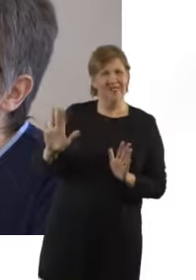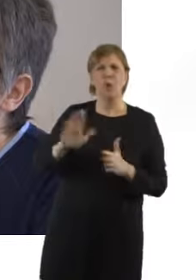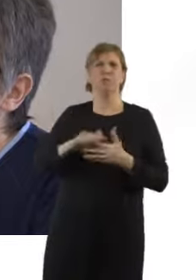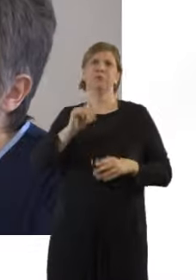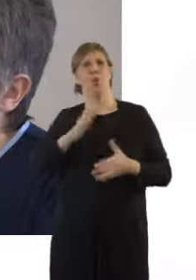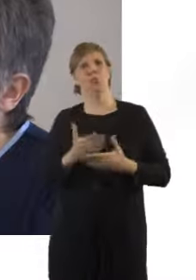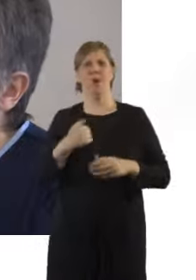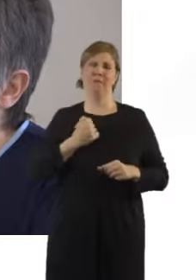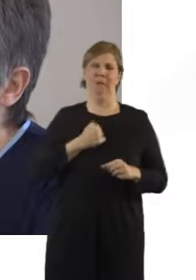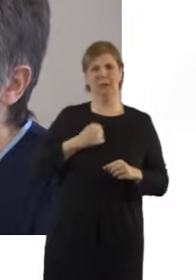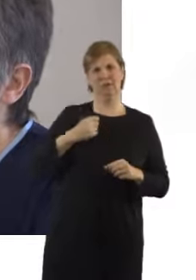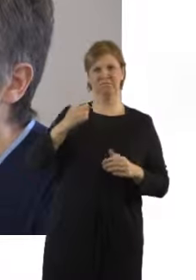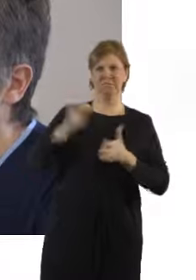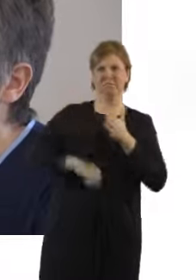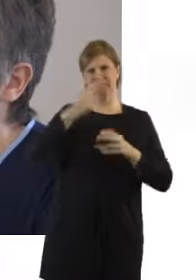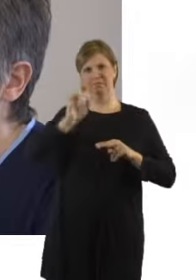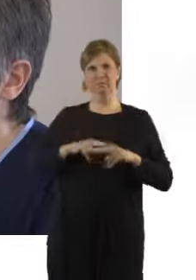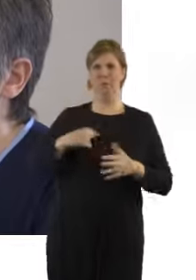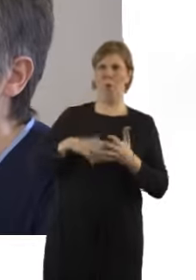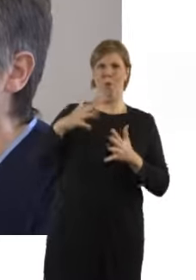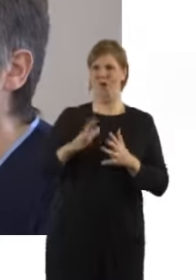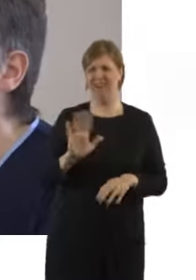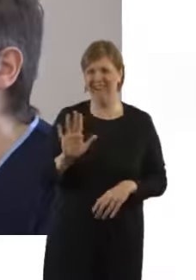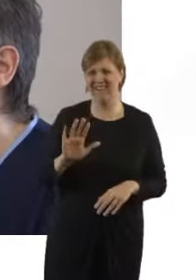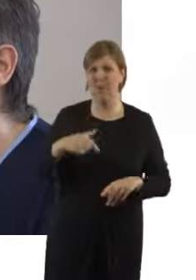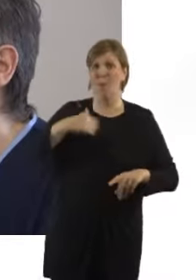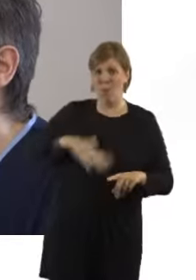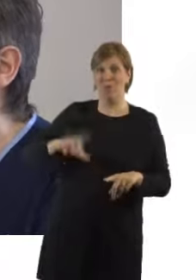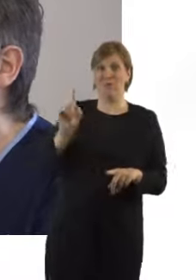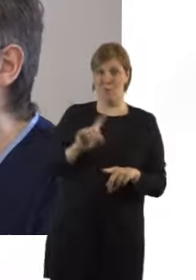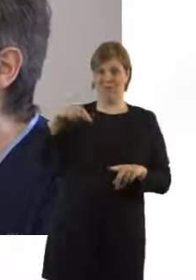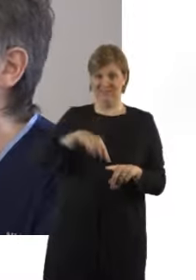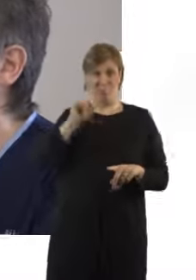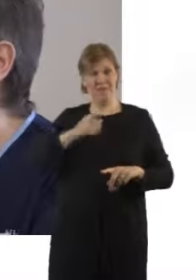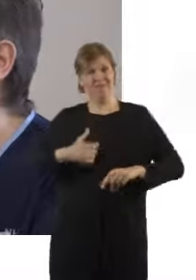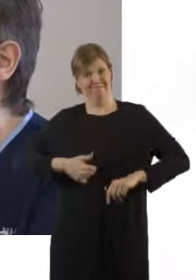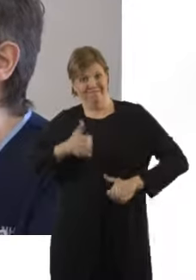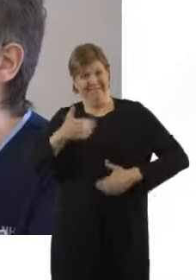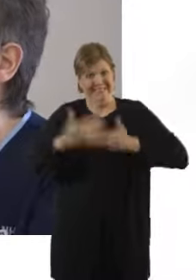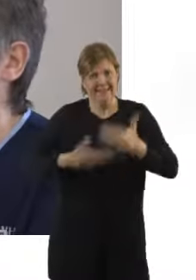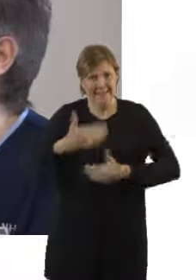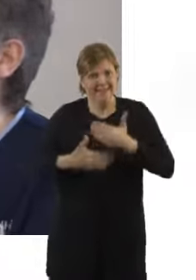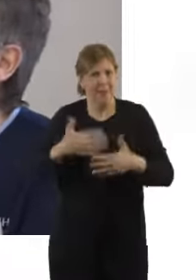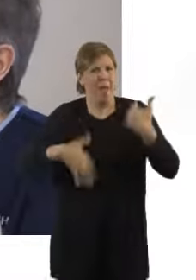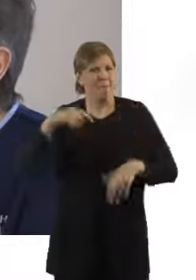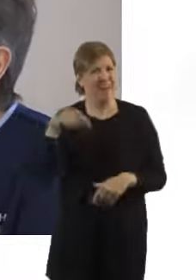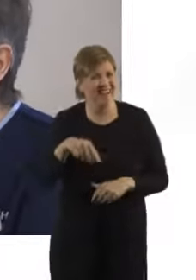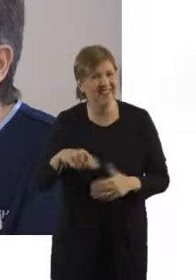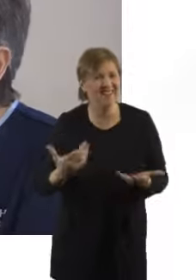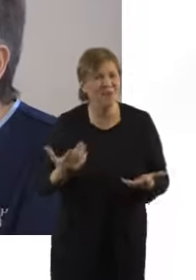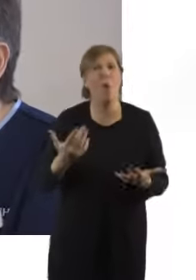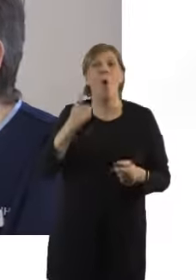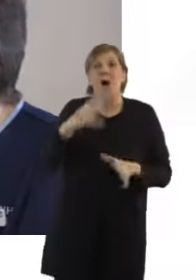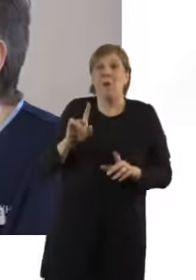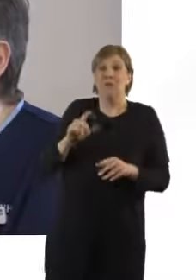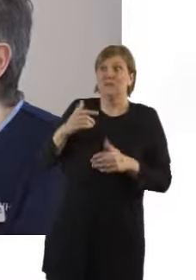It's because we want the women to have an effective labour. And also obviously the more visitors in and out introduce infection